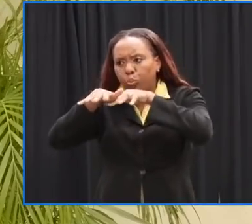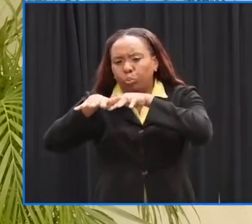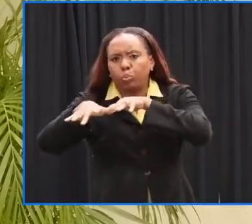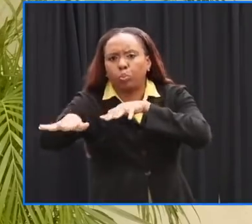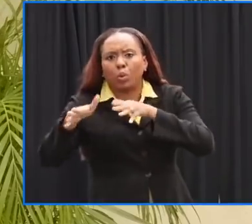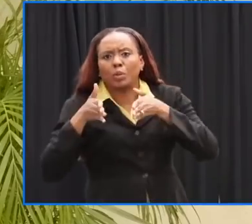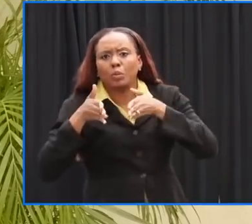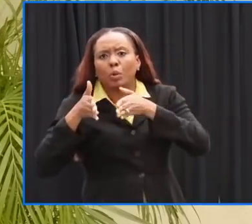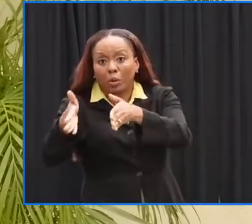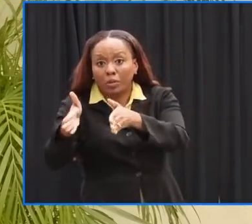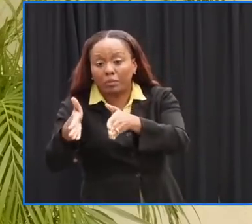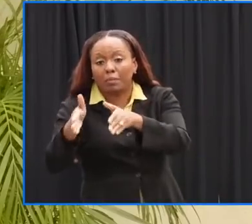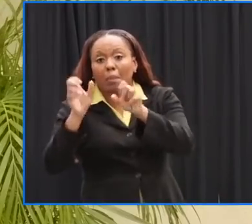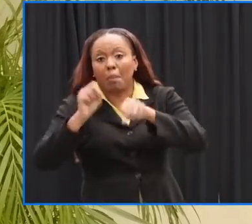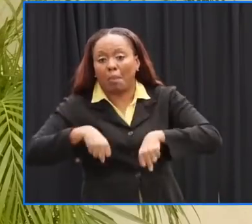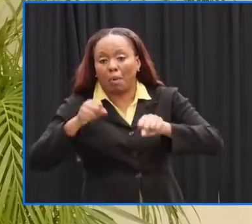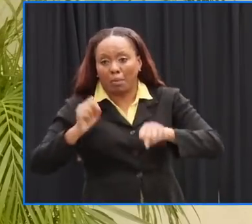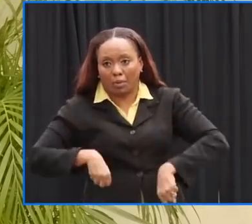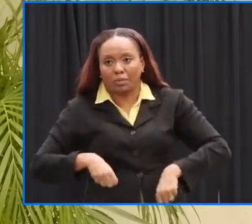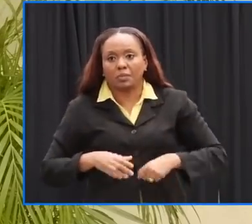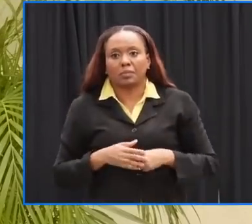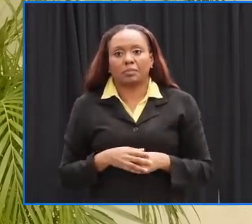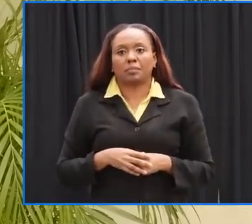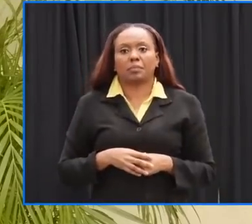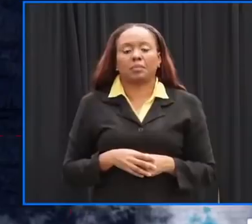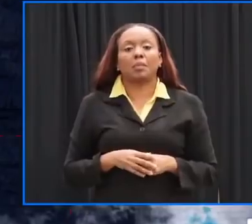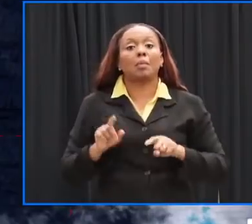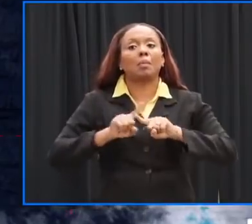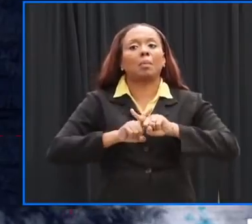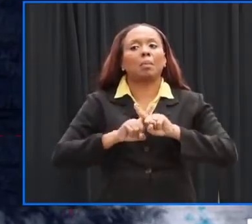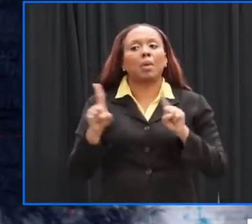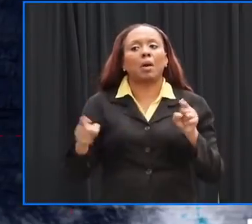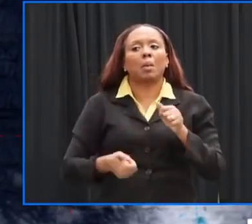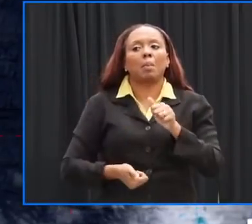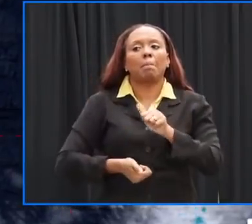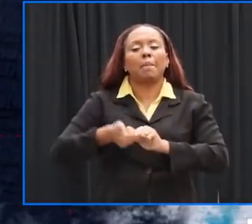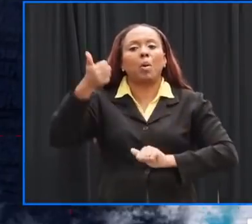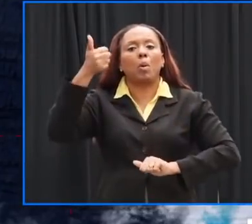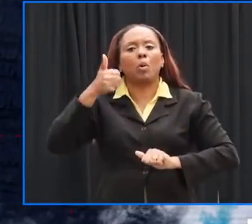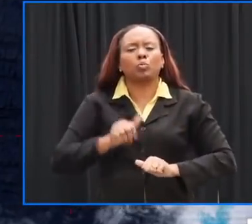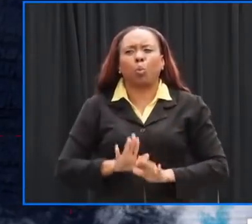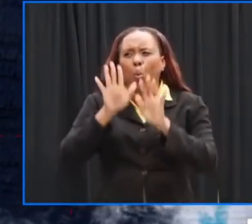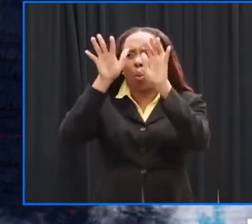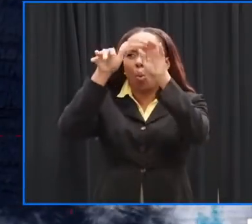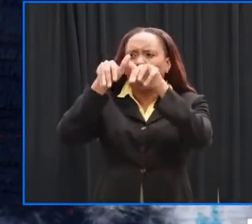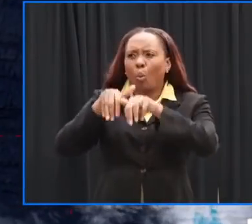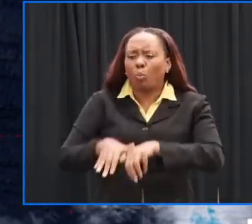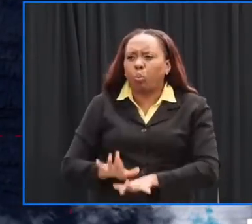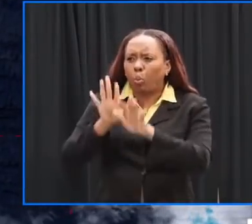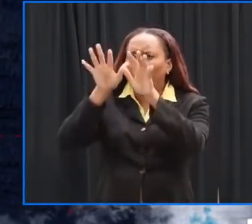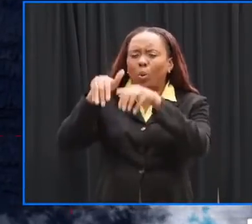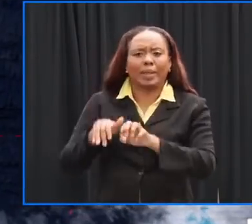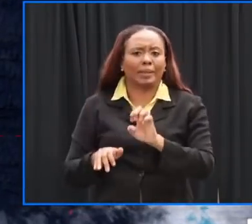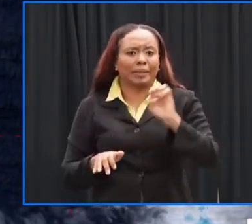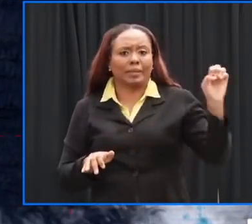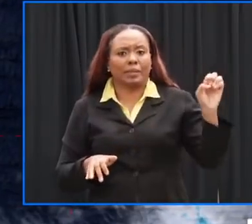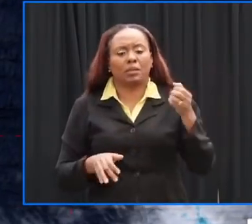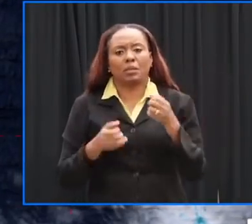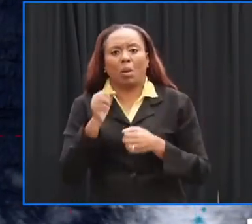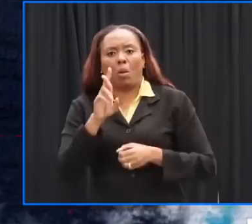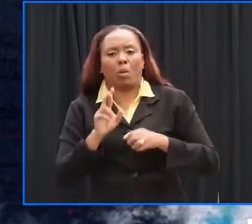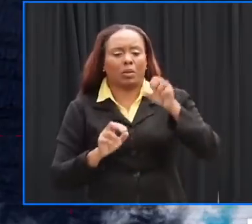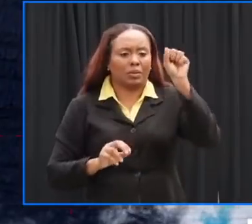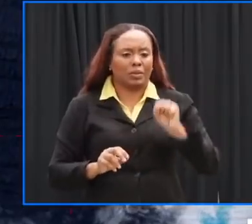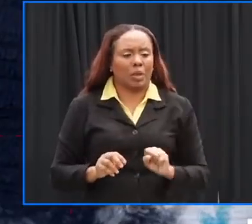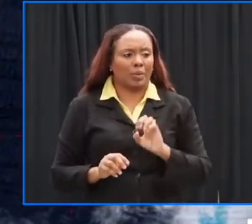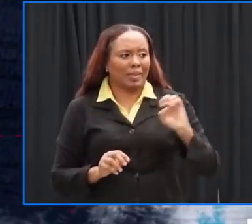really rough sea conditions but the greater impact of the greater waves will be on the eastern coast like I mentioned southeast and